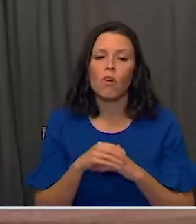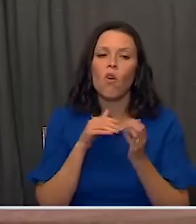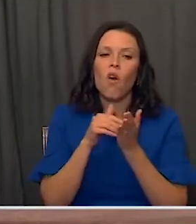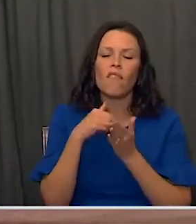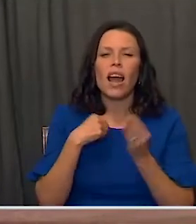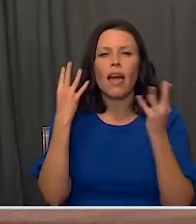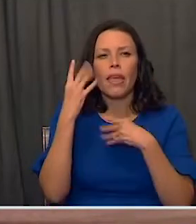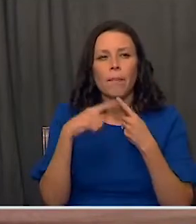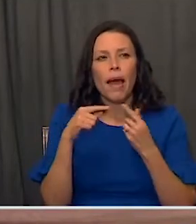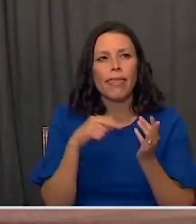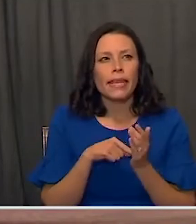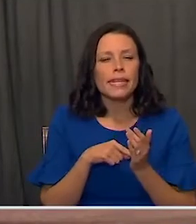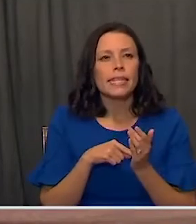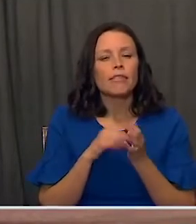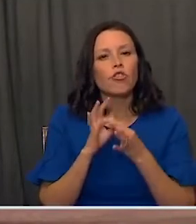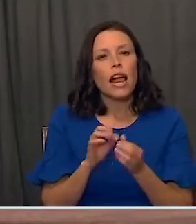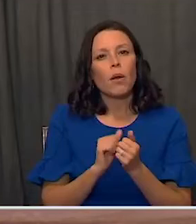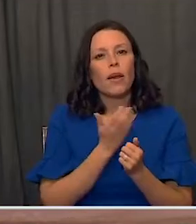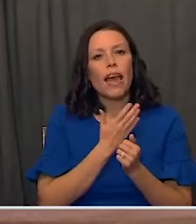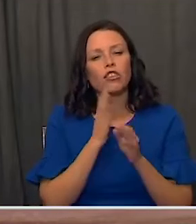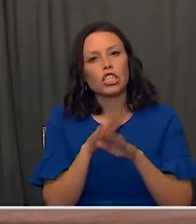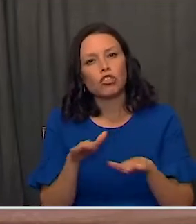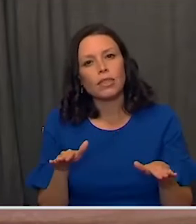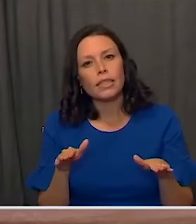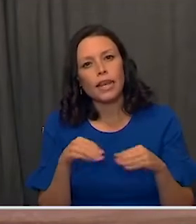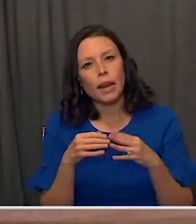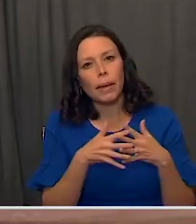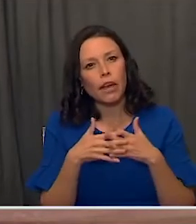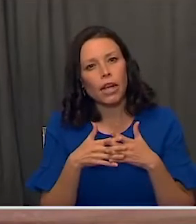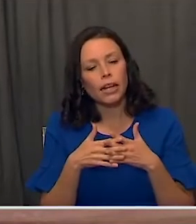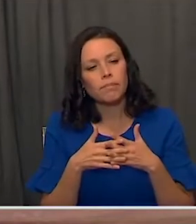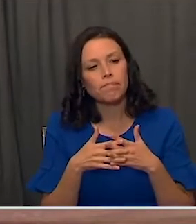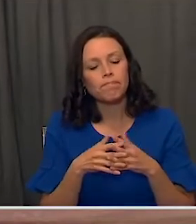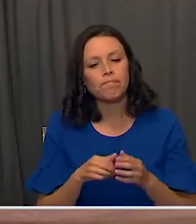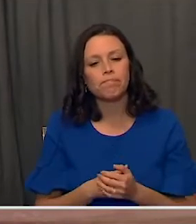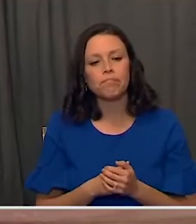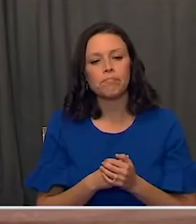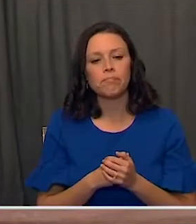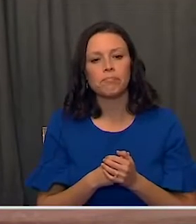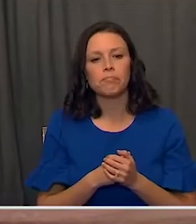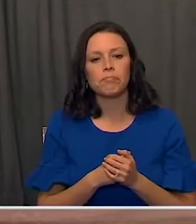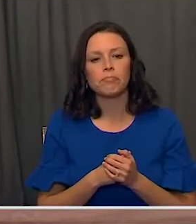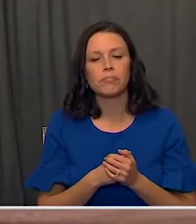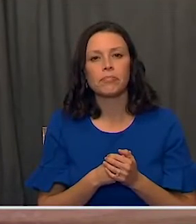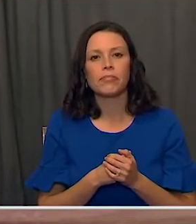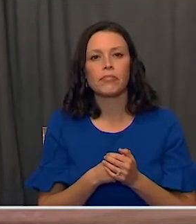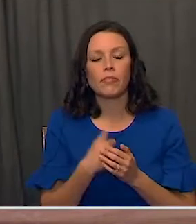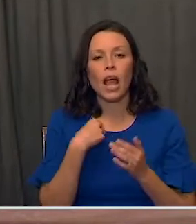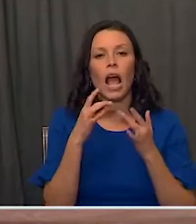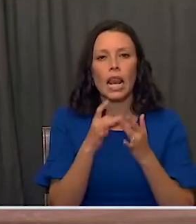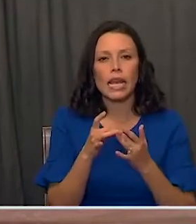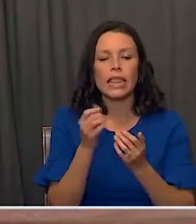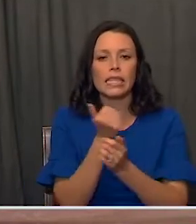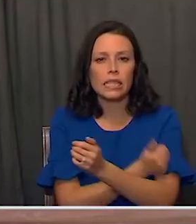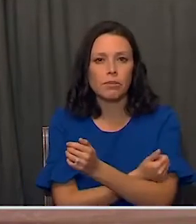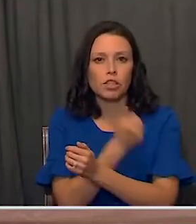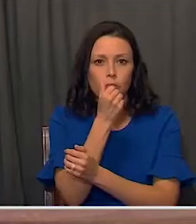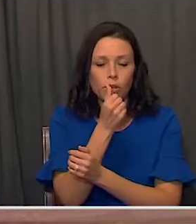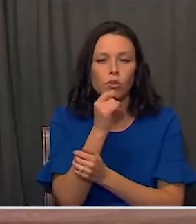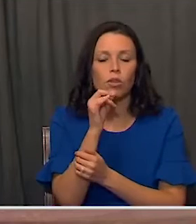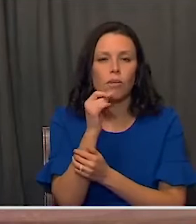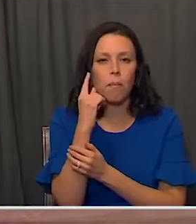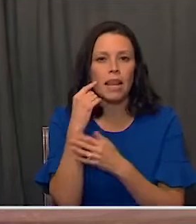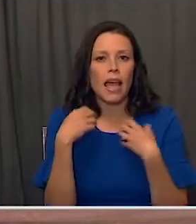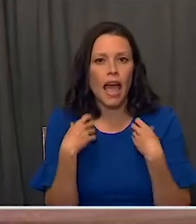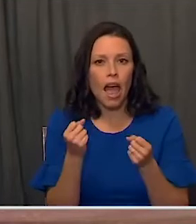think about this in the context of our country's children. I leave the Substance Abuse and Mental Health Services Administration, or SAMHSA,